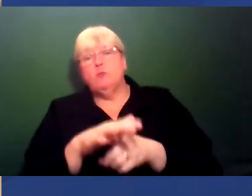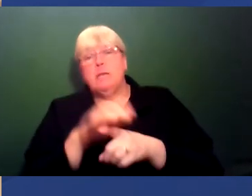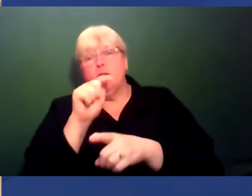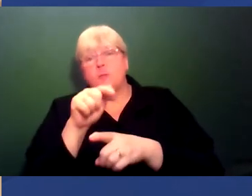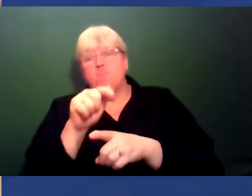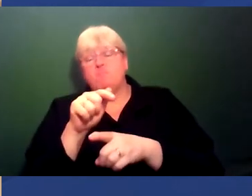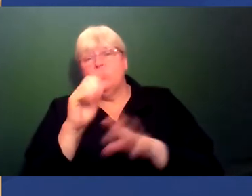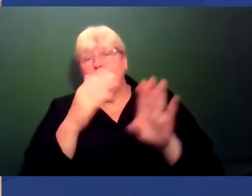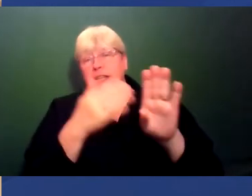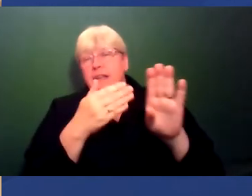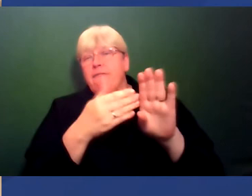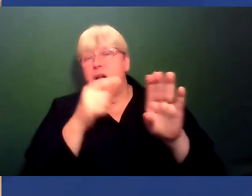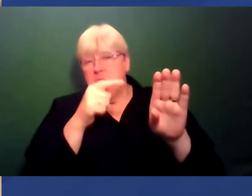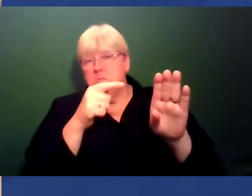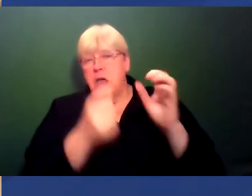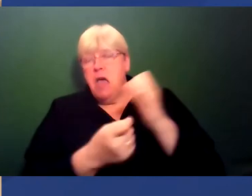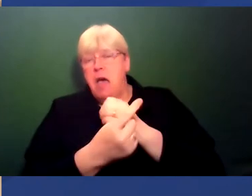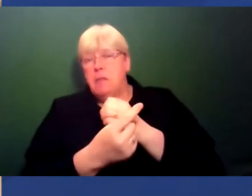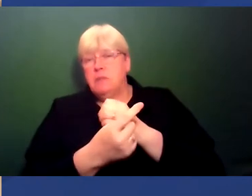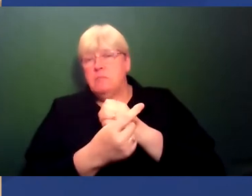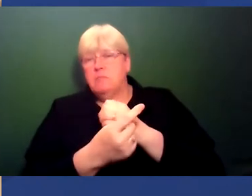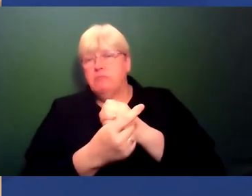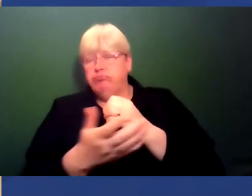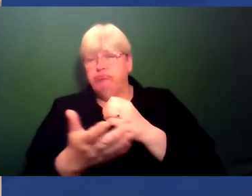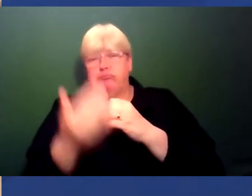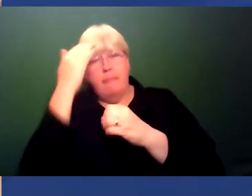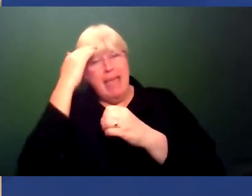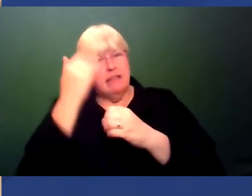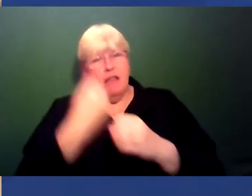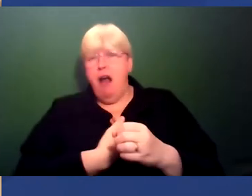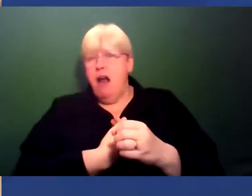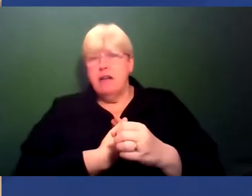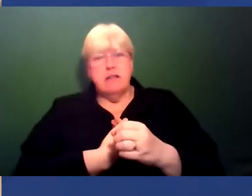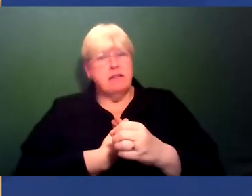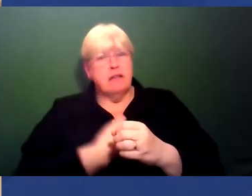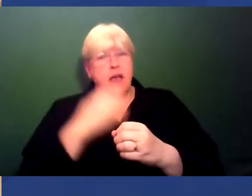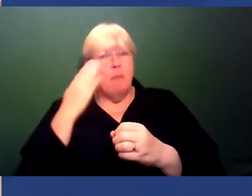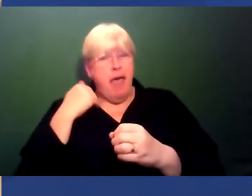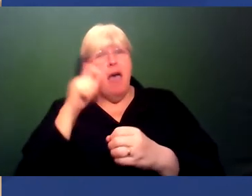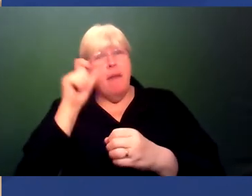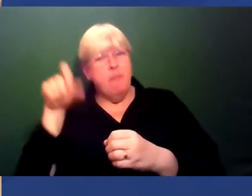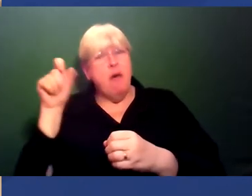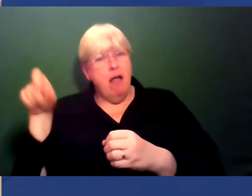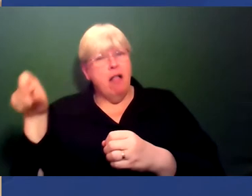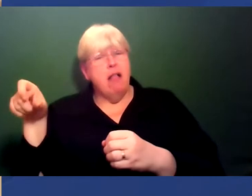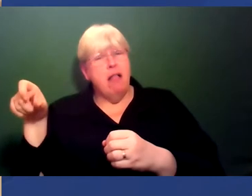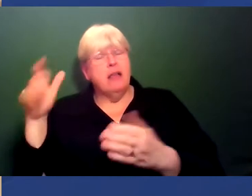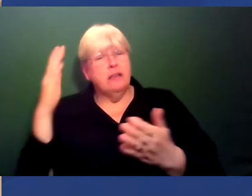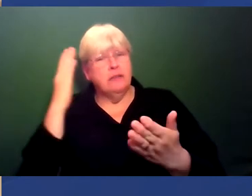materially held back and mentally hurt people of colour, black people. So having